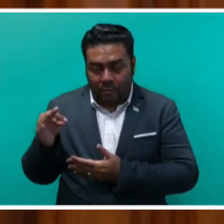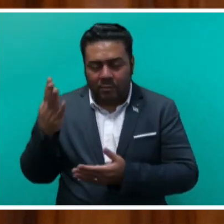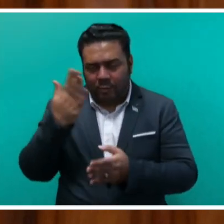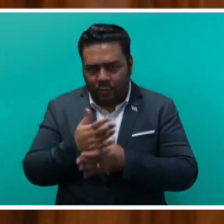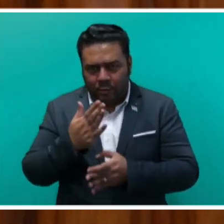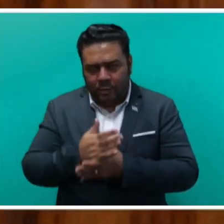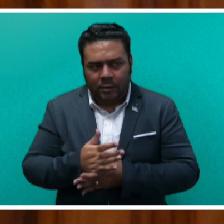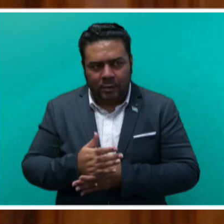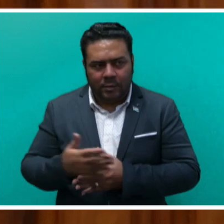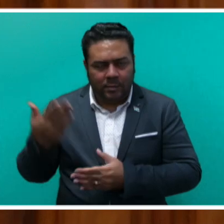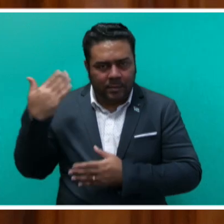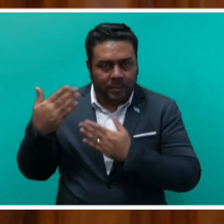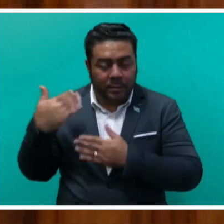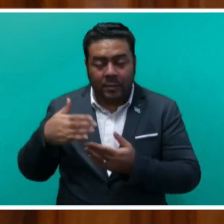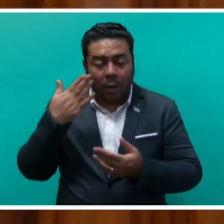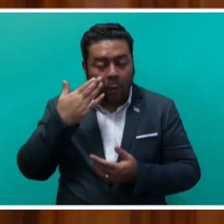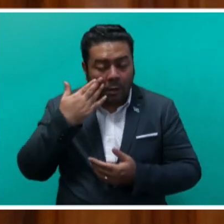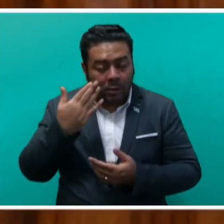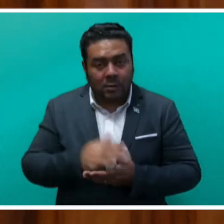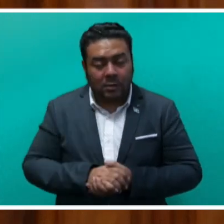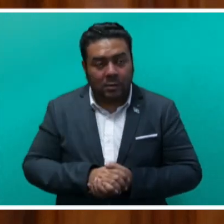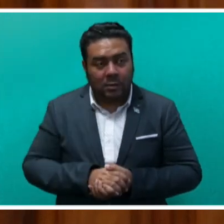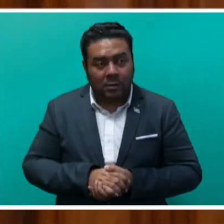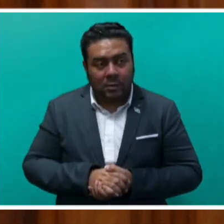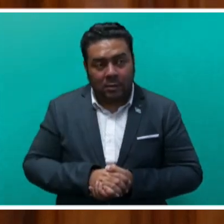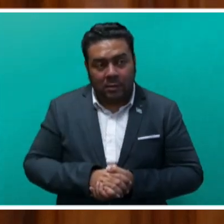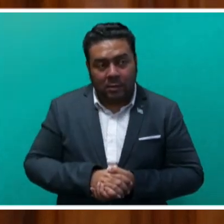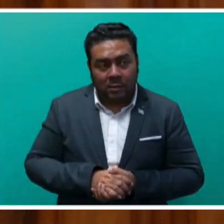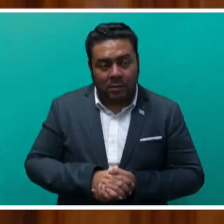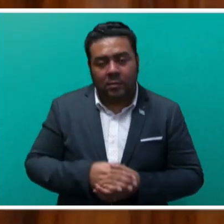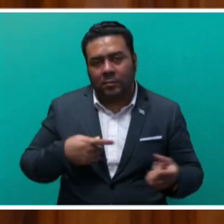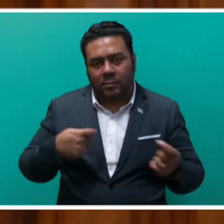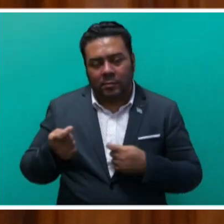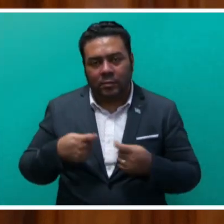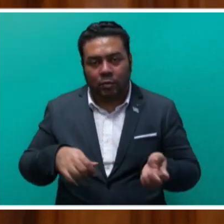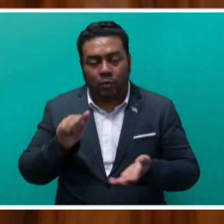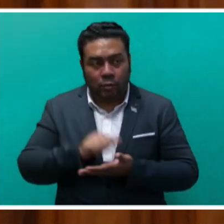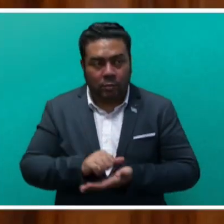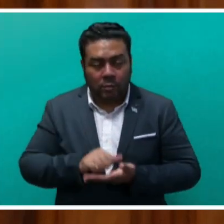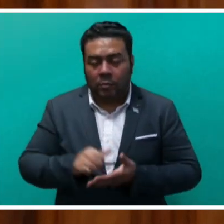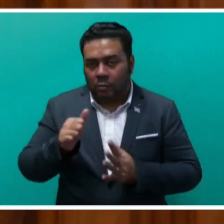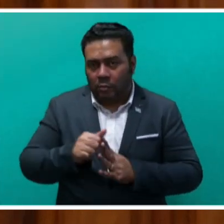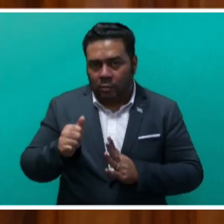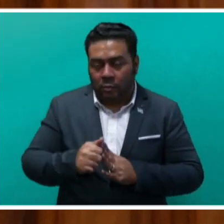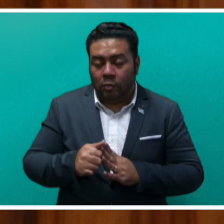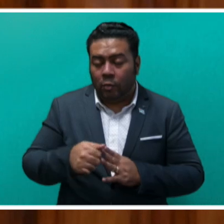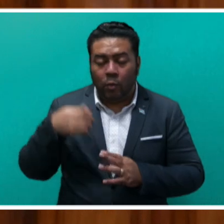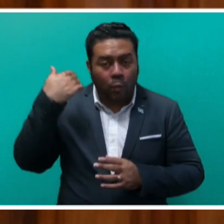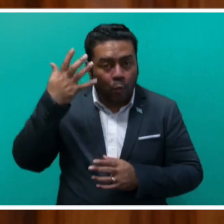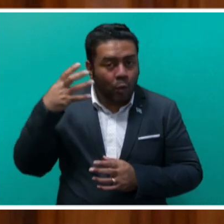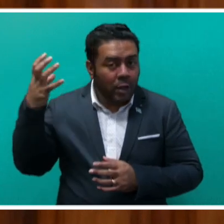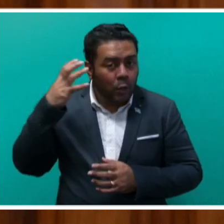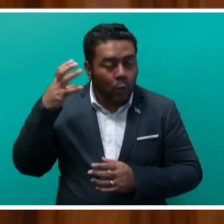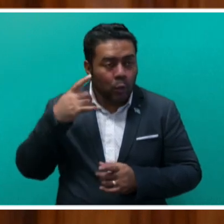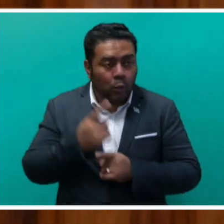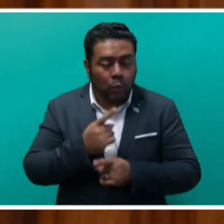over the years carrying out awareness and training with timber retailers and hardware shops and also using the radio talkback shows and